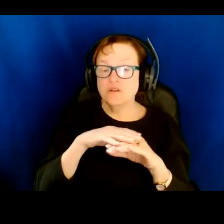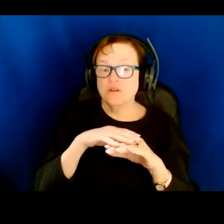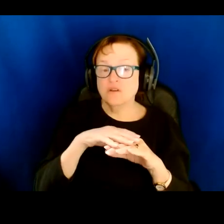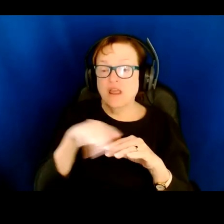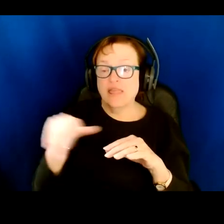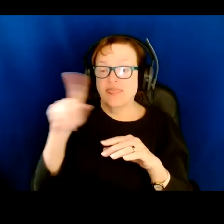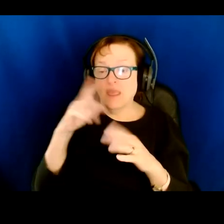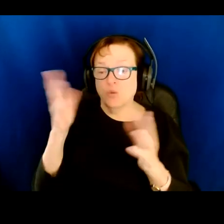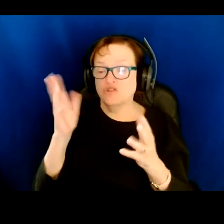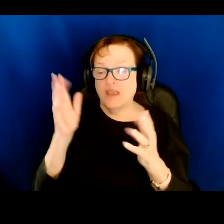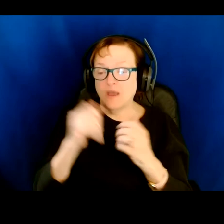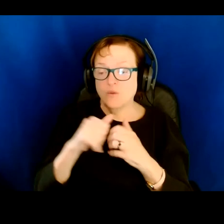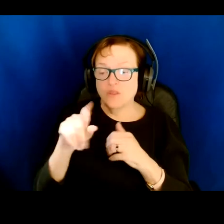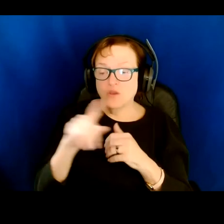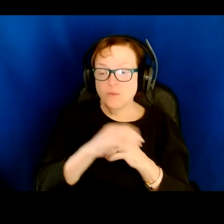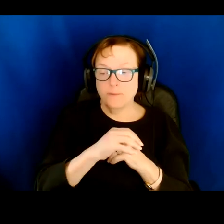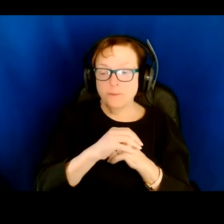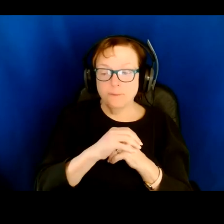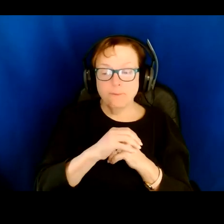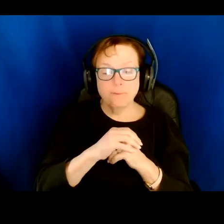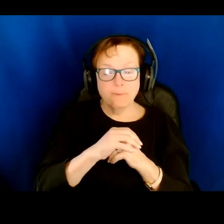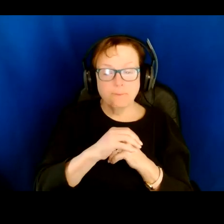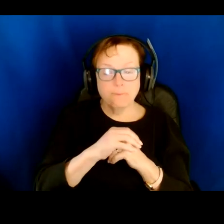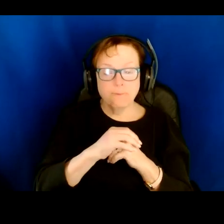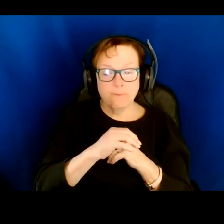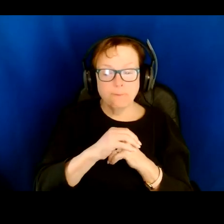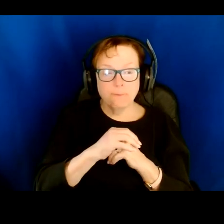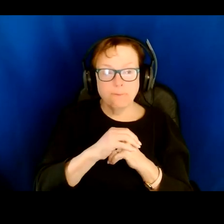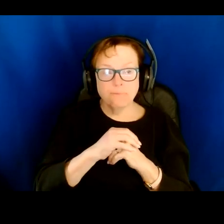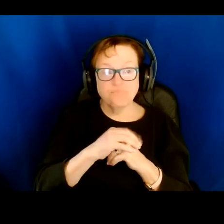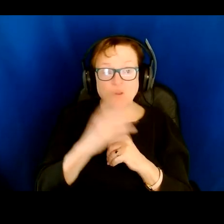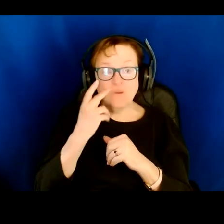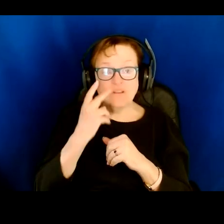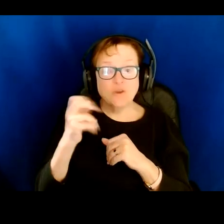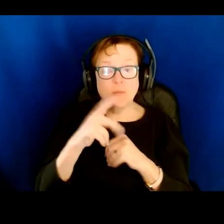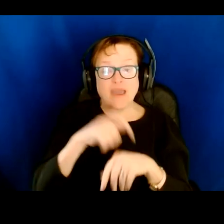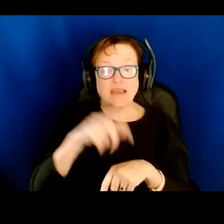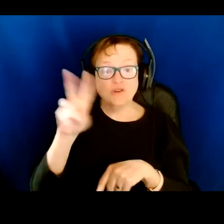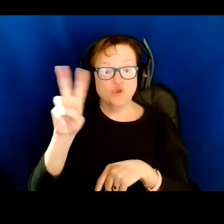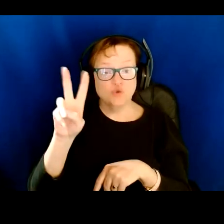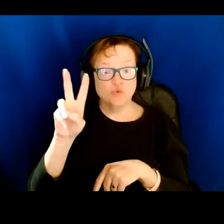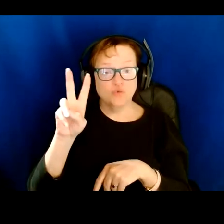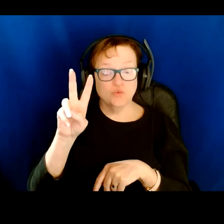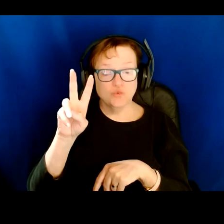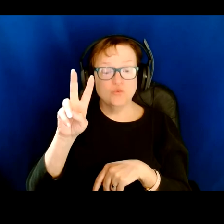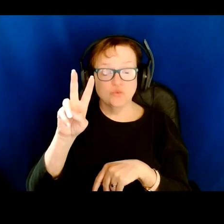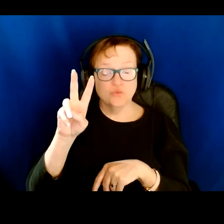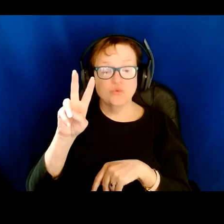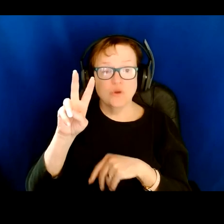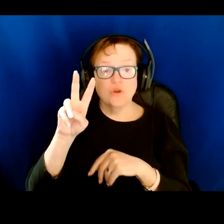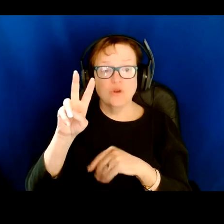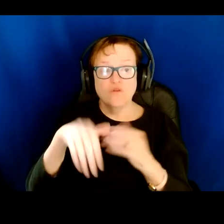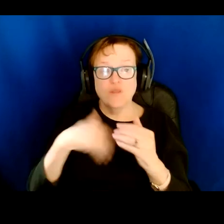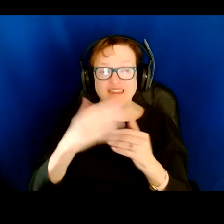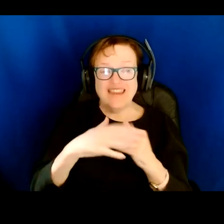they can engage with you and feel free to contact them. We'll see you back here at two o'clock. That's when we're going to be starting again for our next